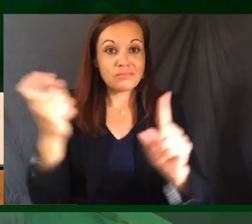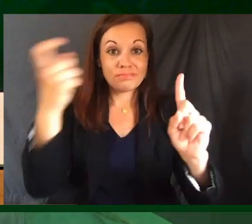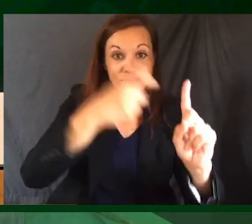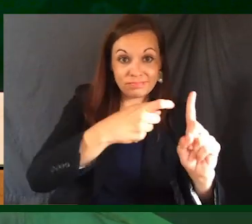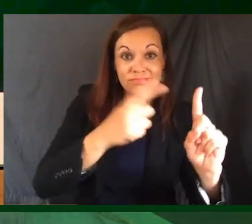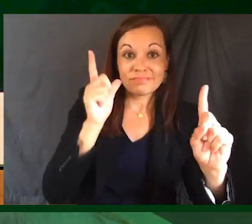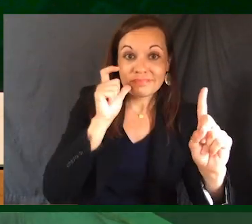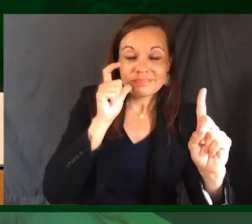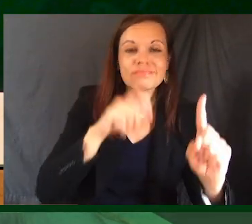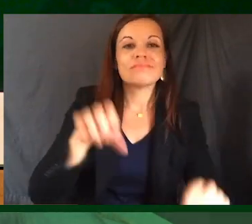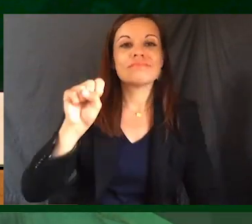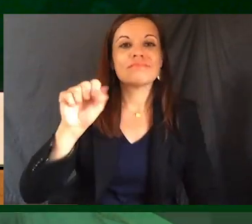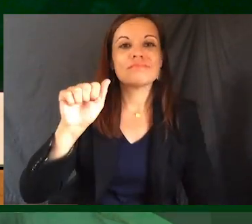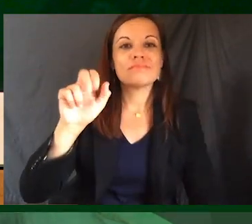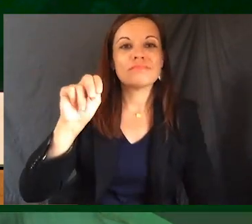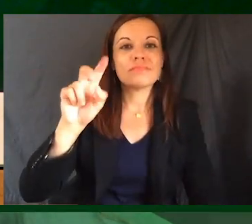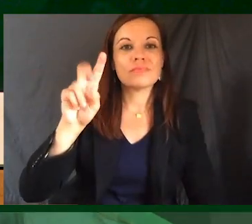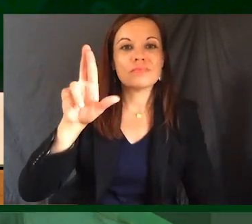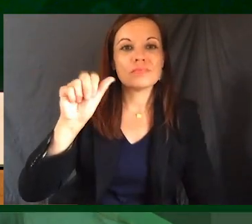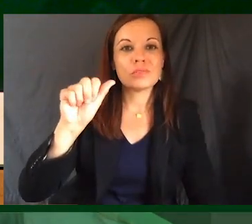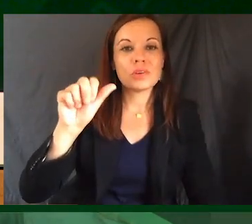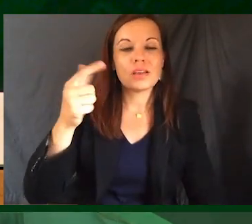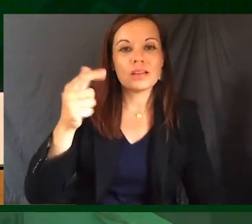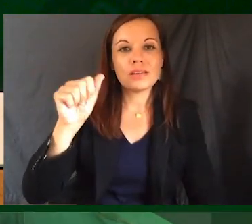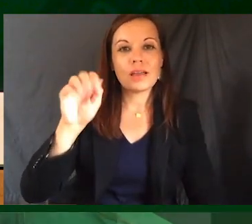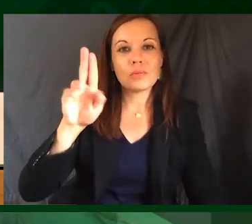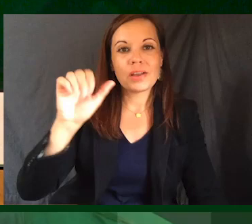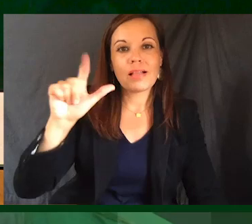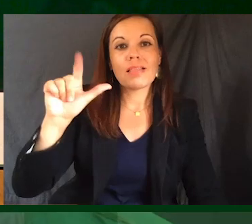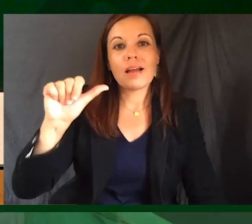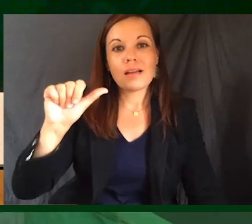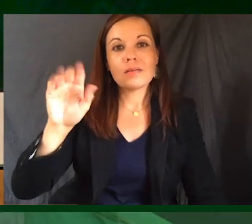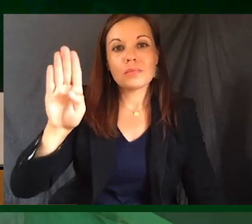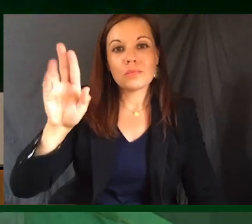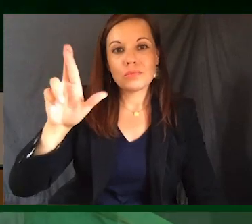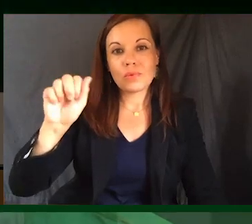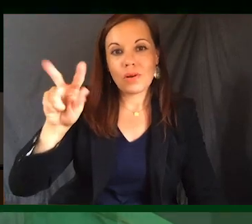goes to Sandra Gabriela Bravo Rodriguez.